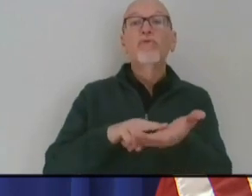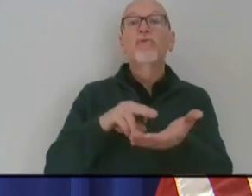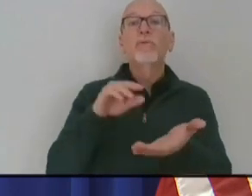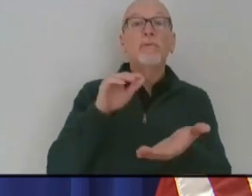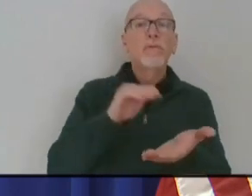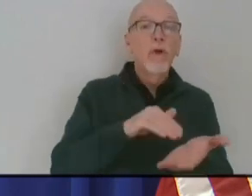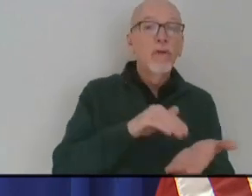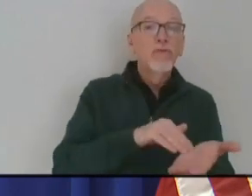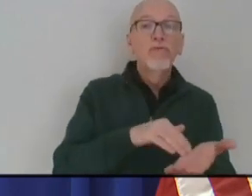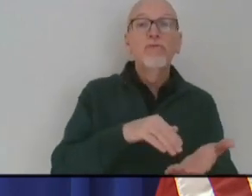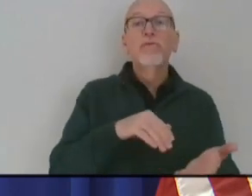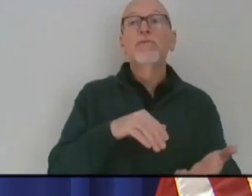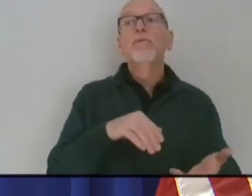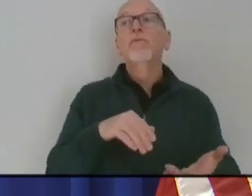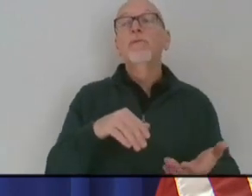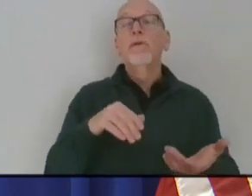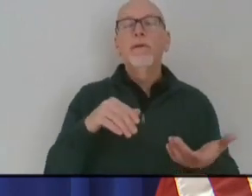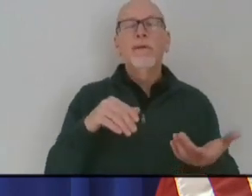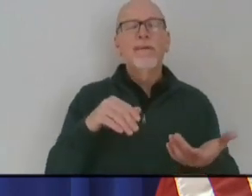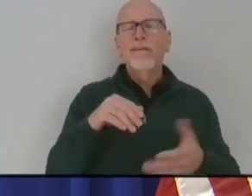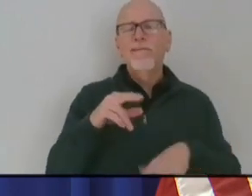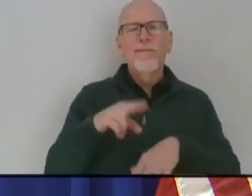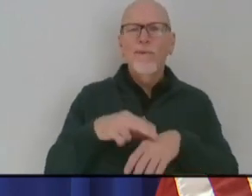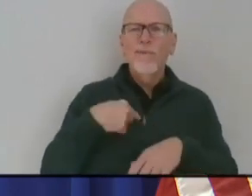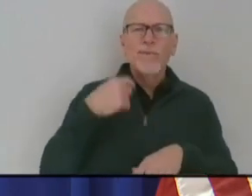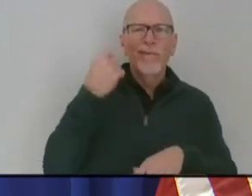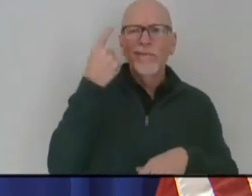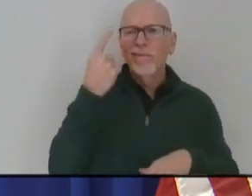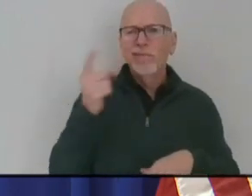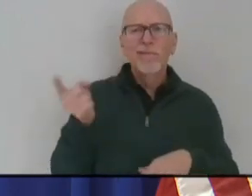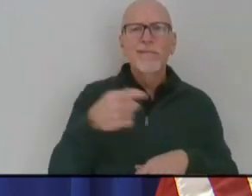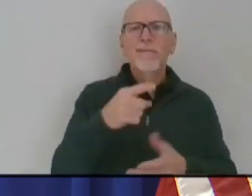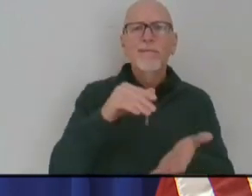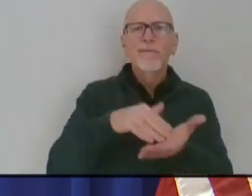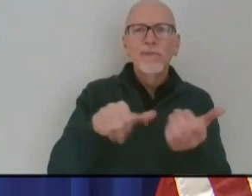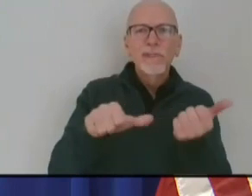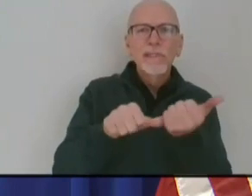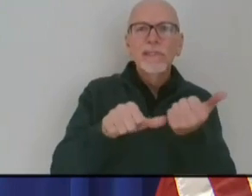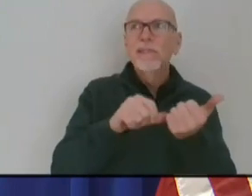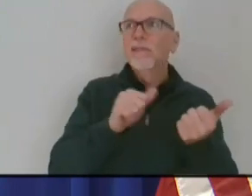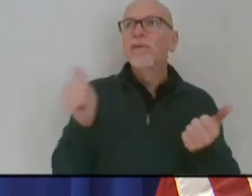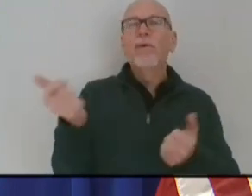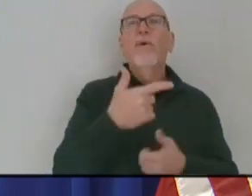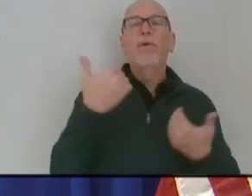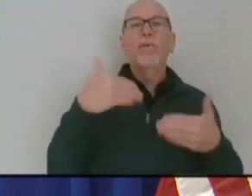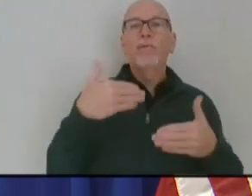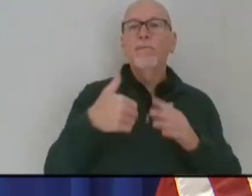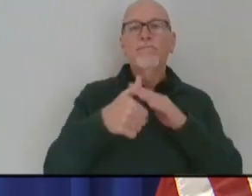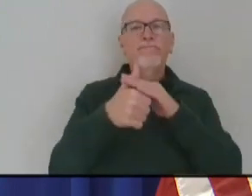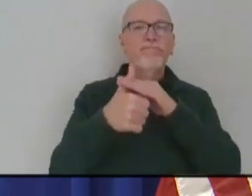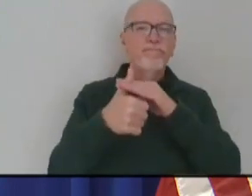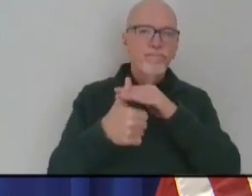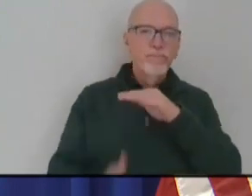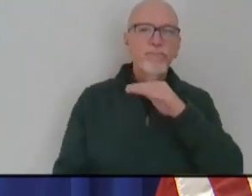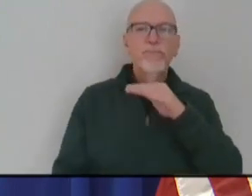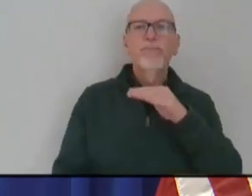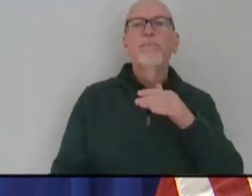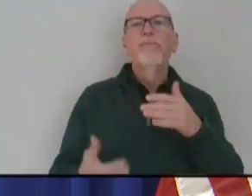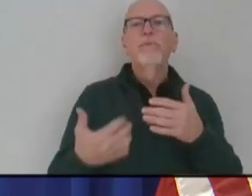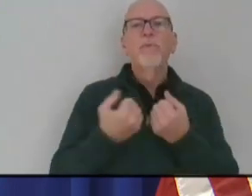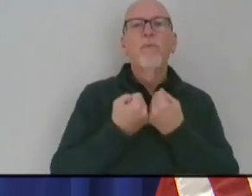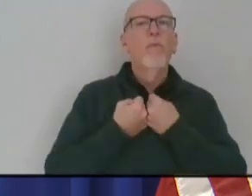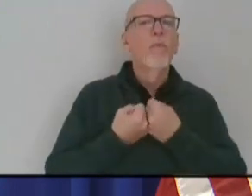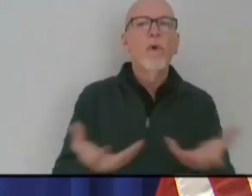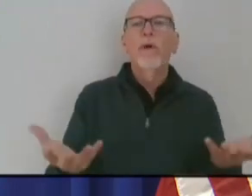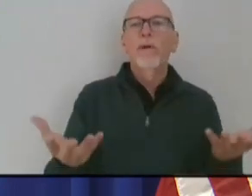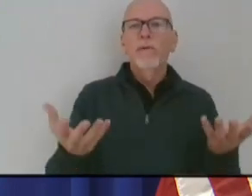understandably assistants, are overwhelmed and beyond exhausted. mean, they